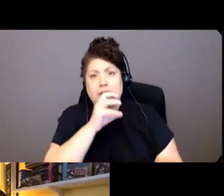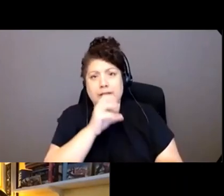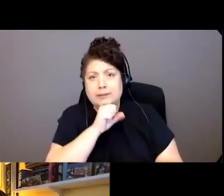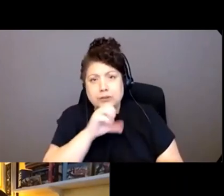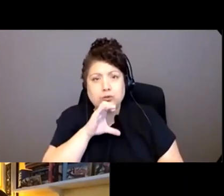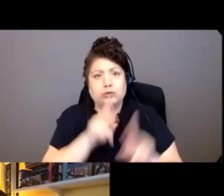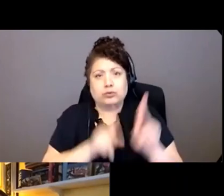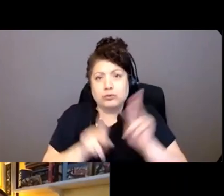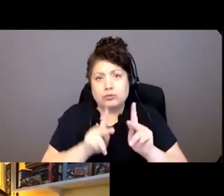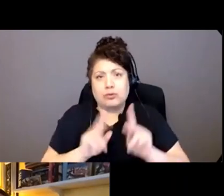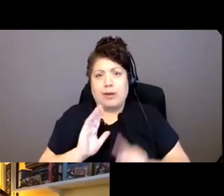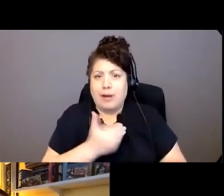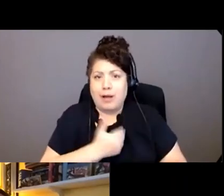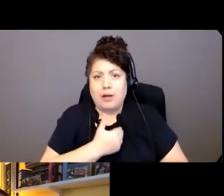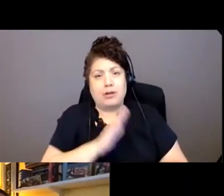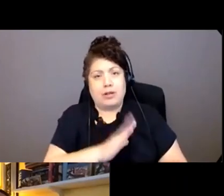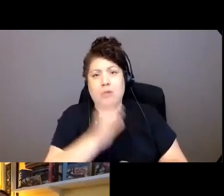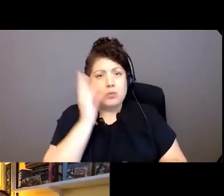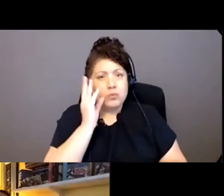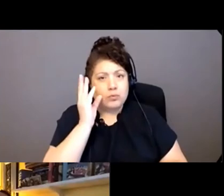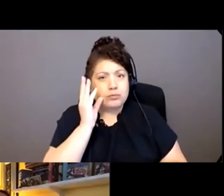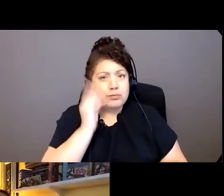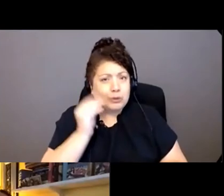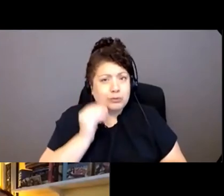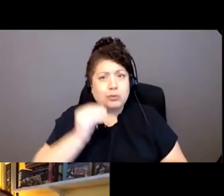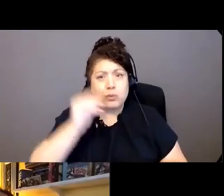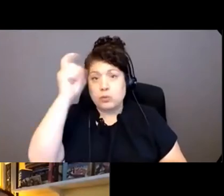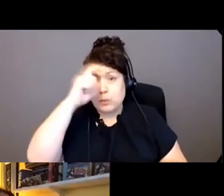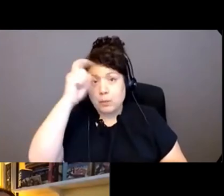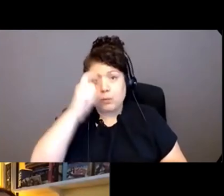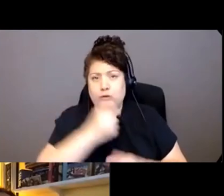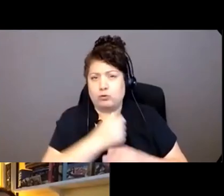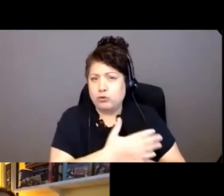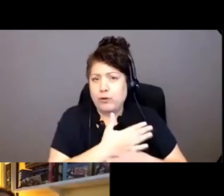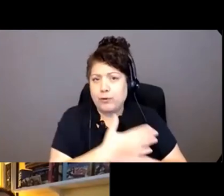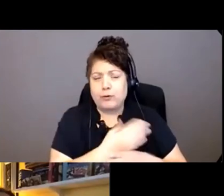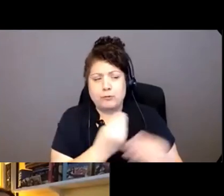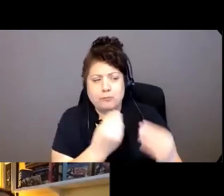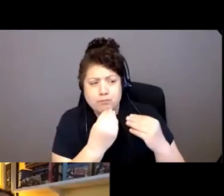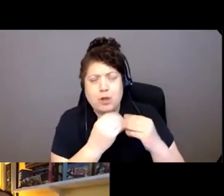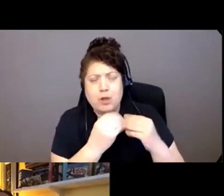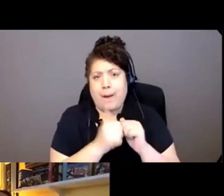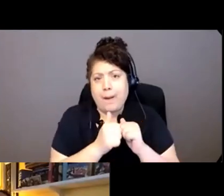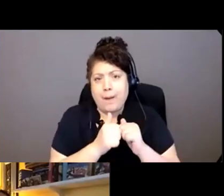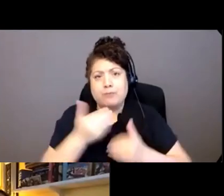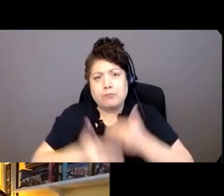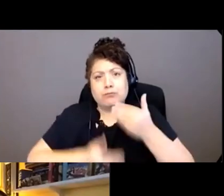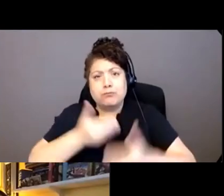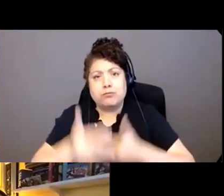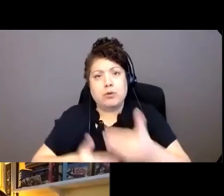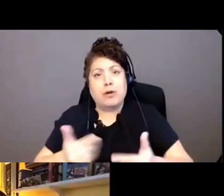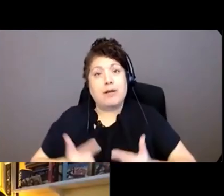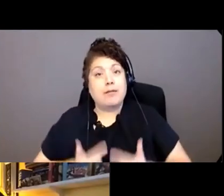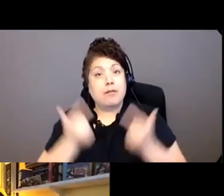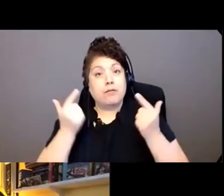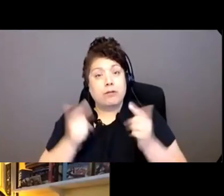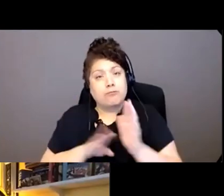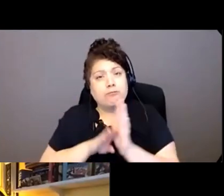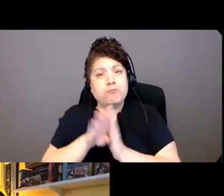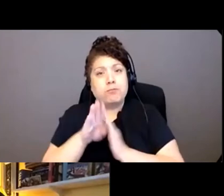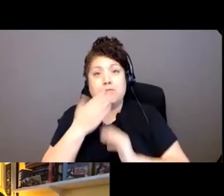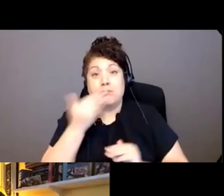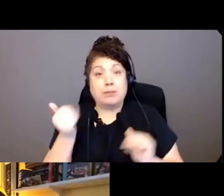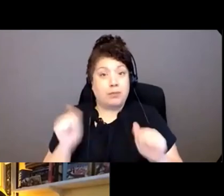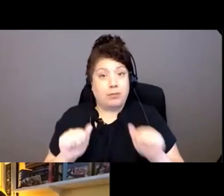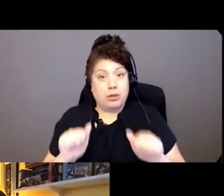wisdom and the experience to share with us to help us understand how to move forward and how to move forward in the best way we can. So I am